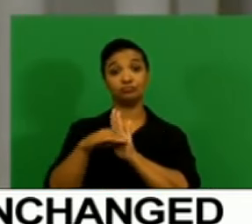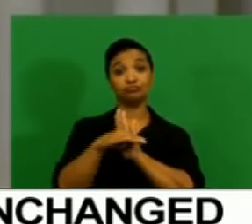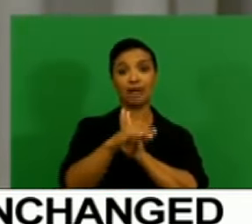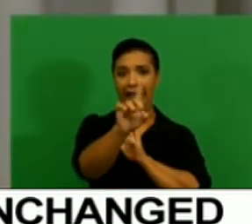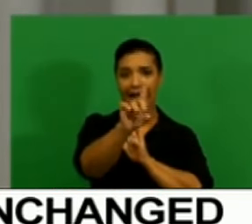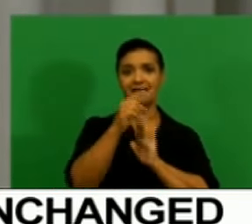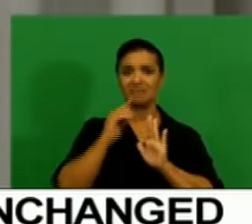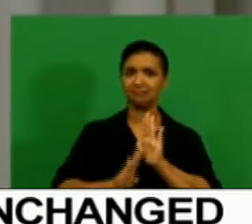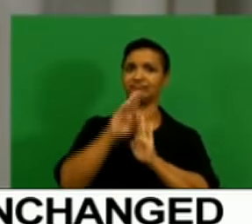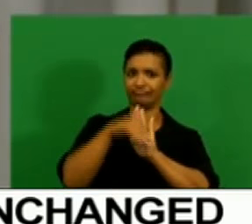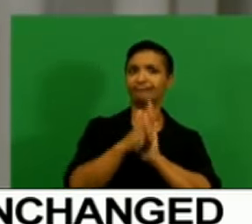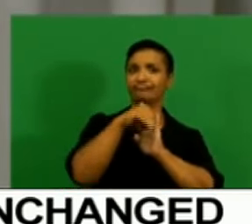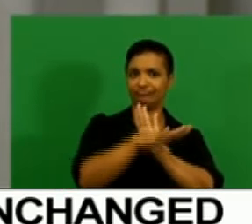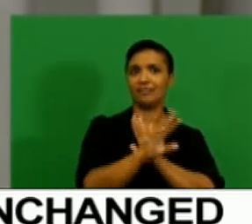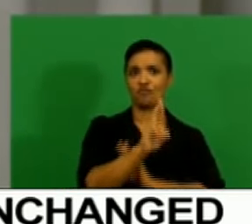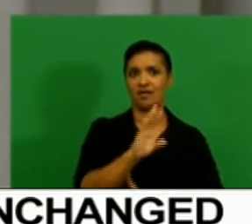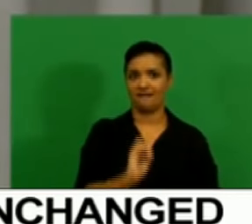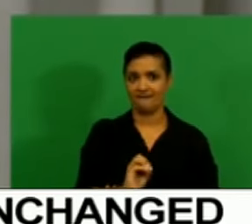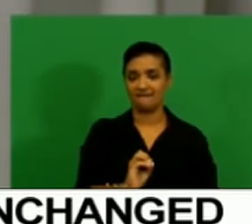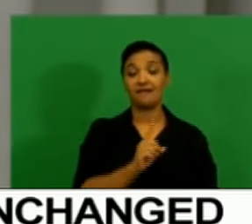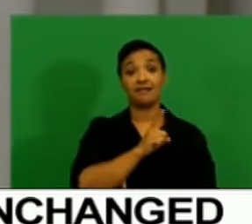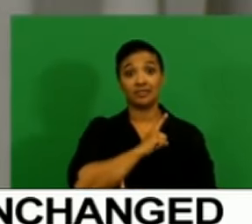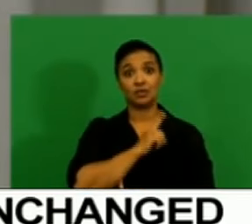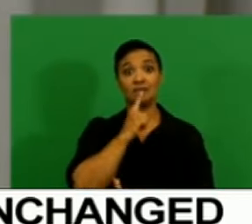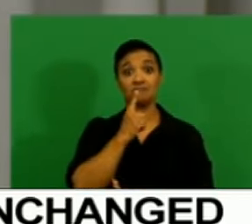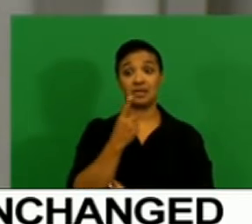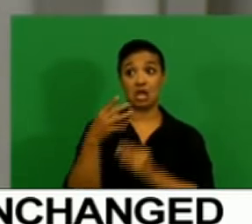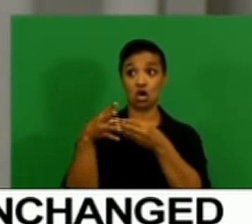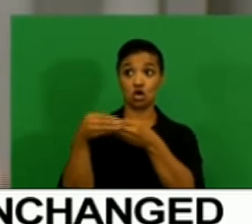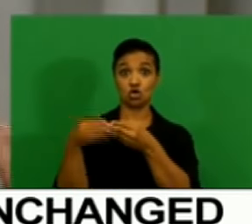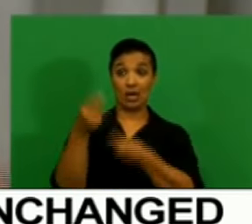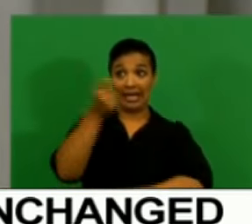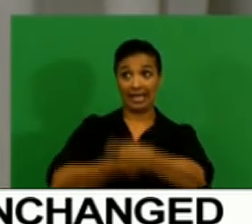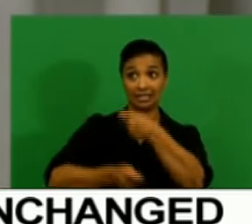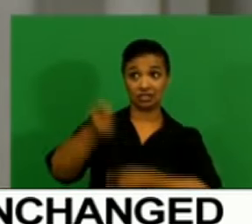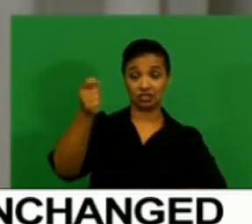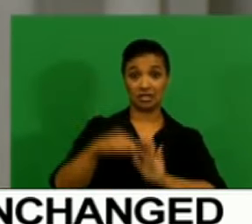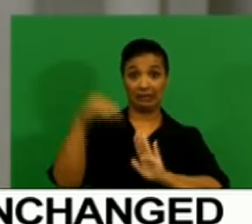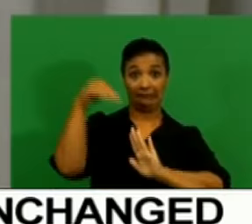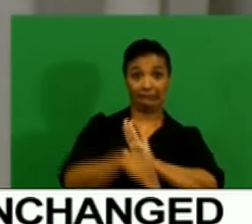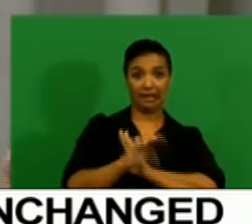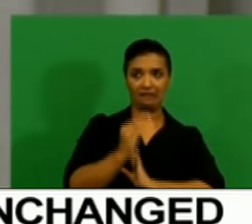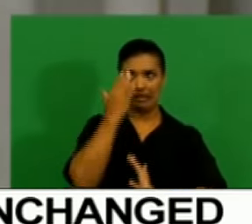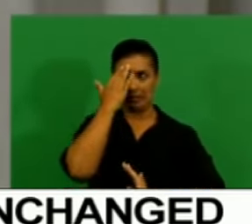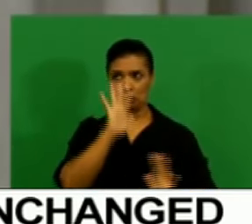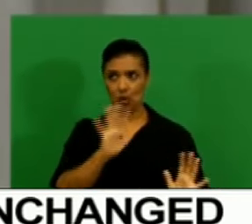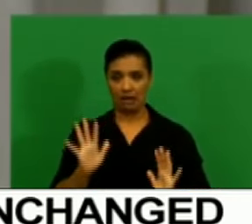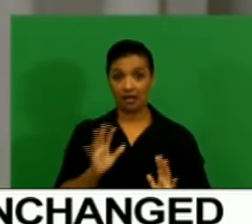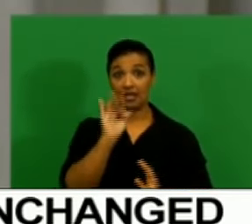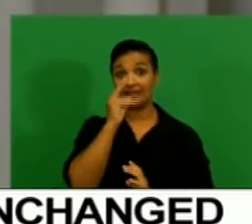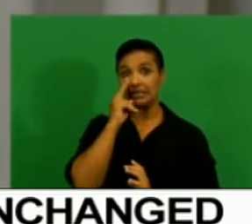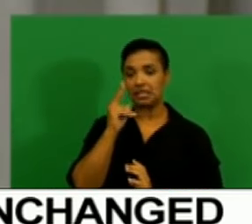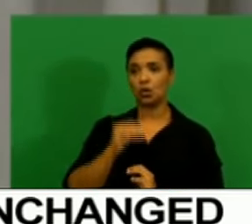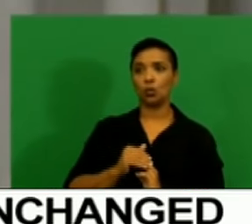absorber when we have got gyrations in the markets or when we think that – when we see